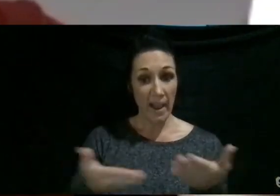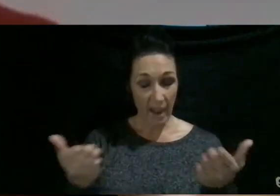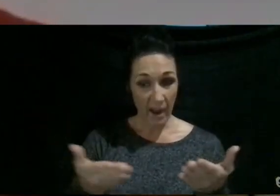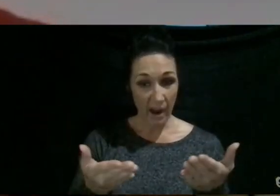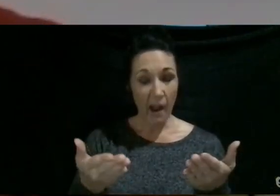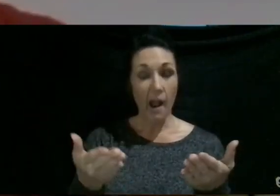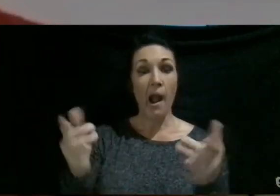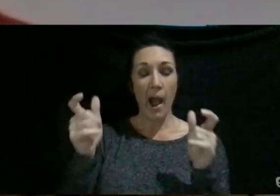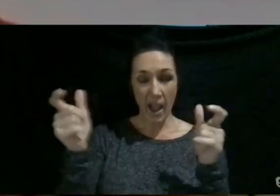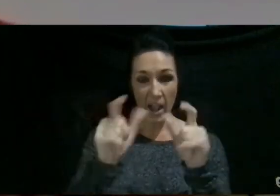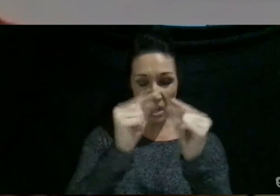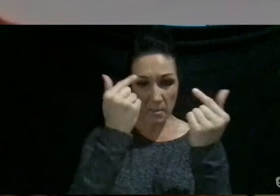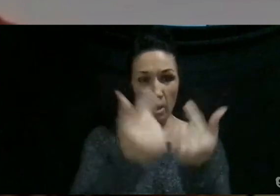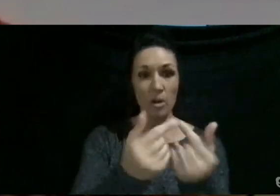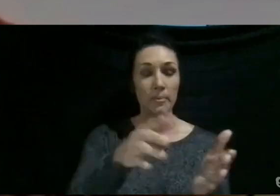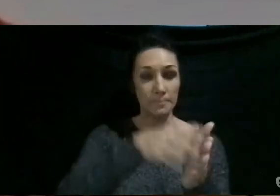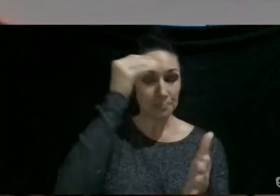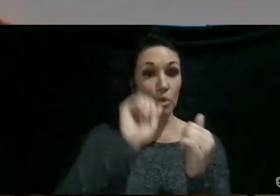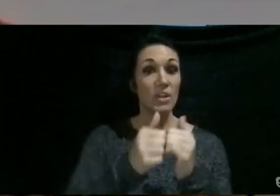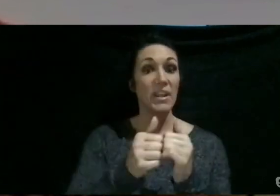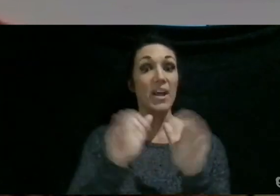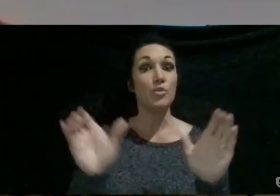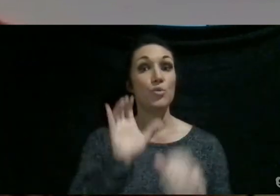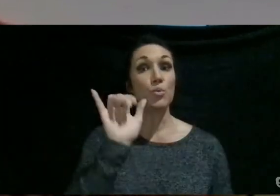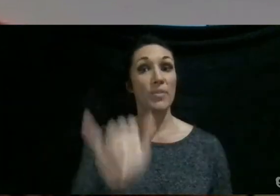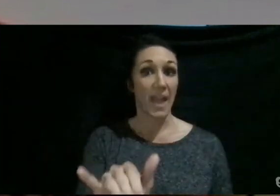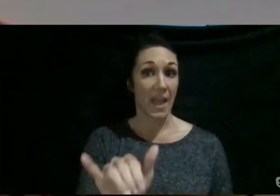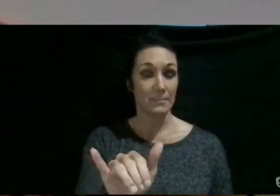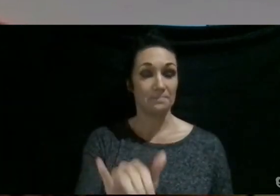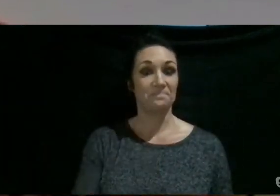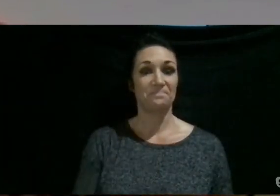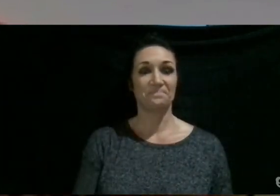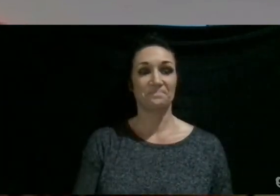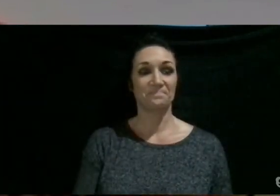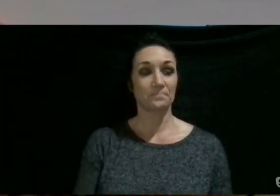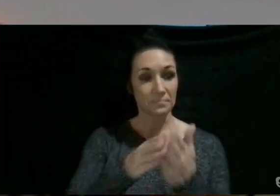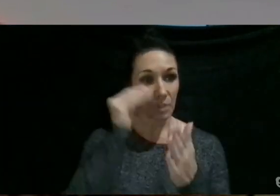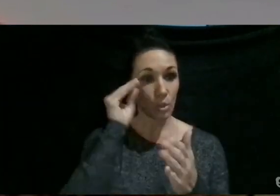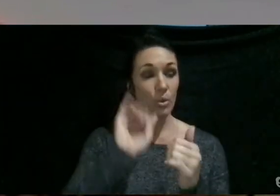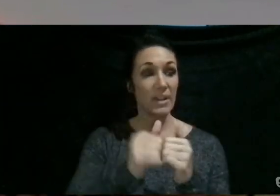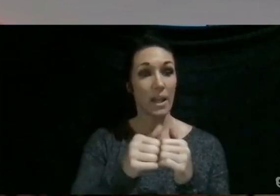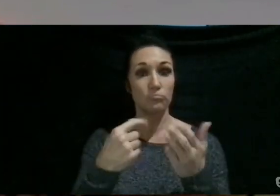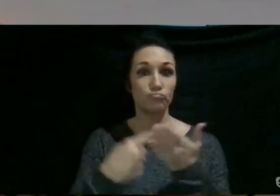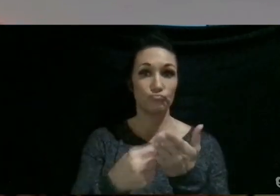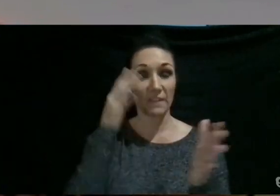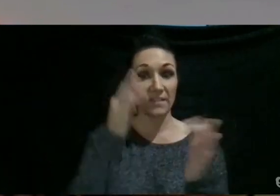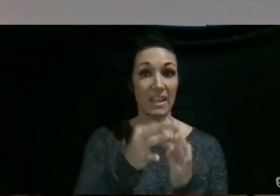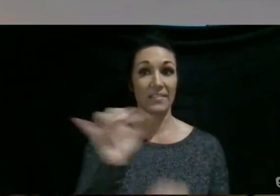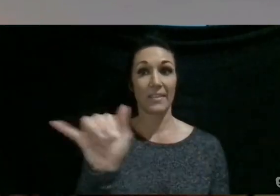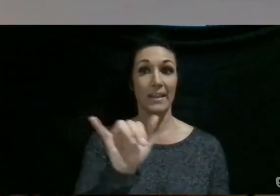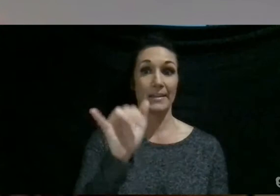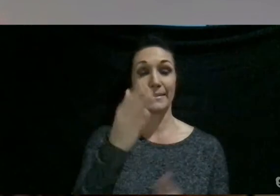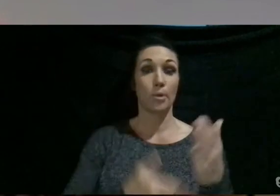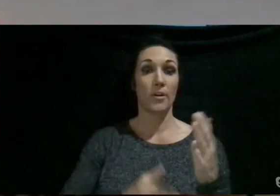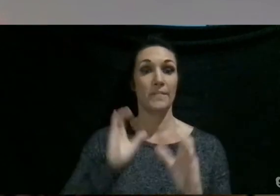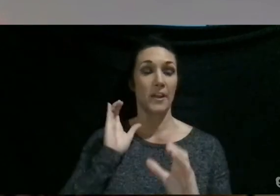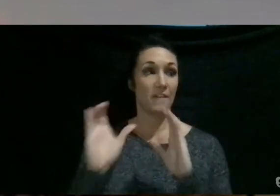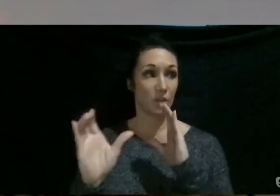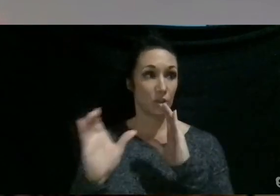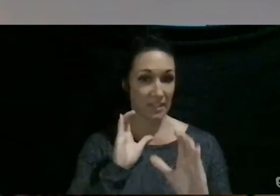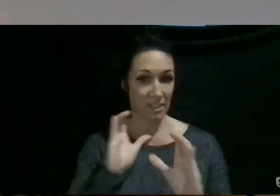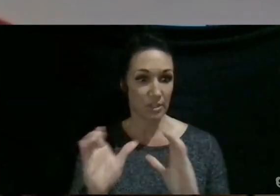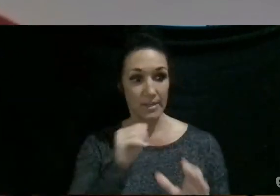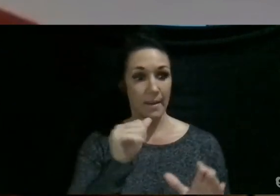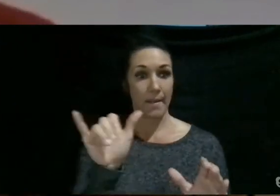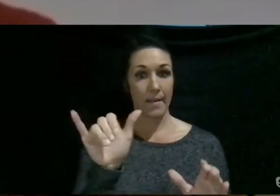in our small groups, is learning how to do that. Learning how to just talk about faith as if it's part of your conversation, not